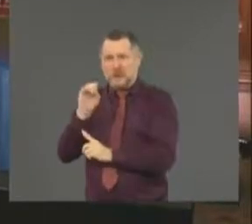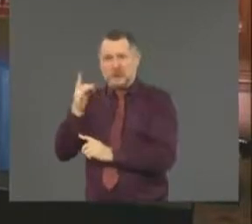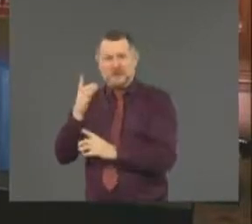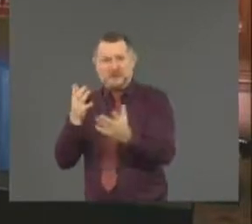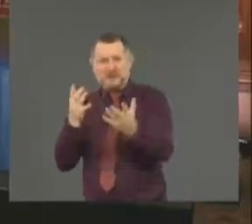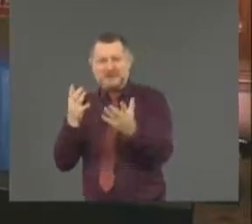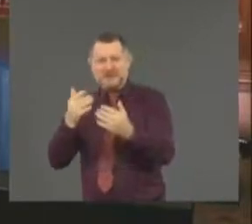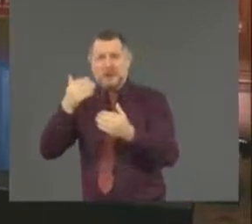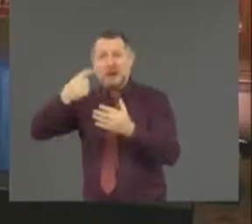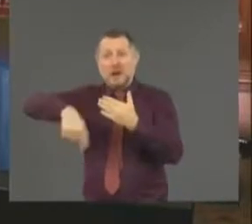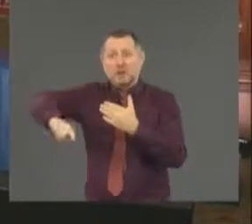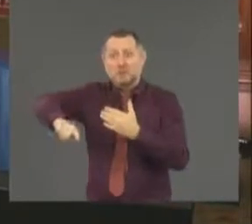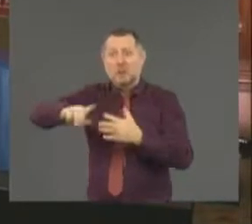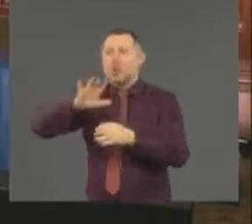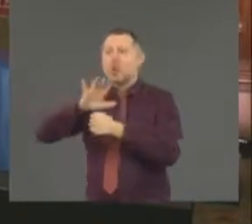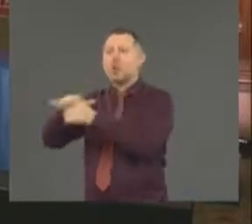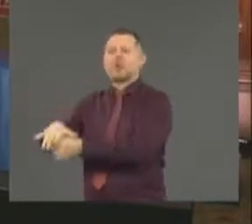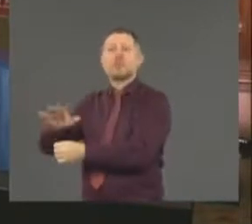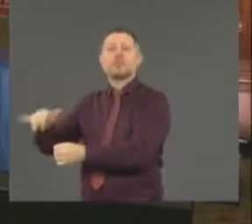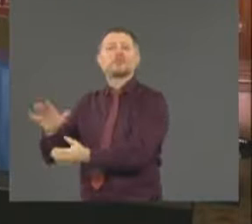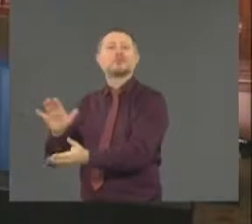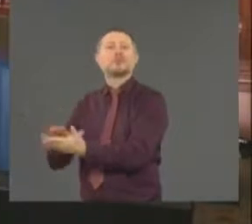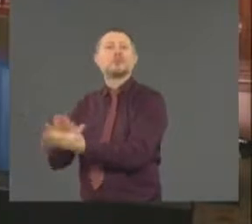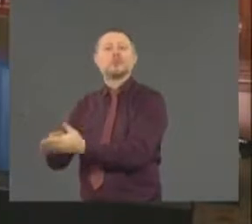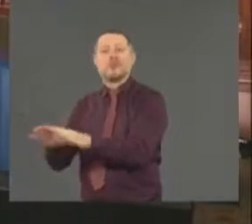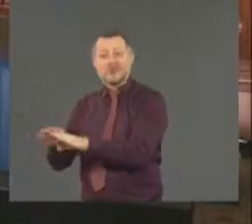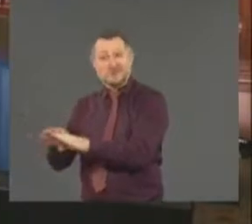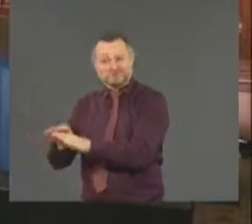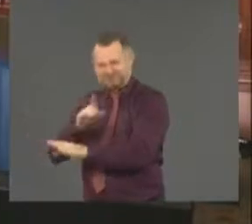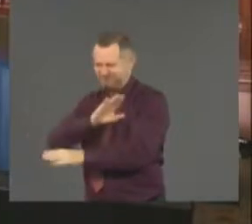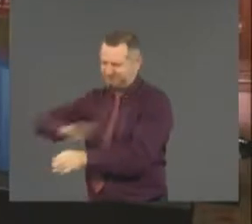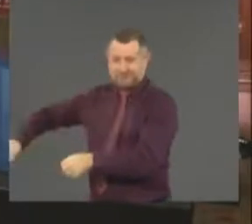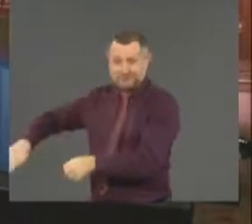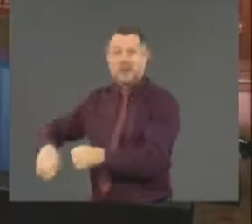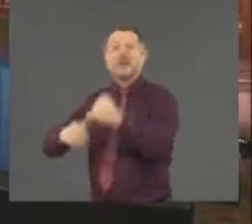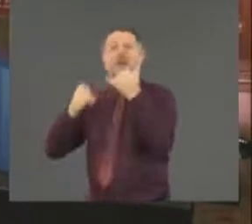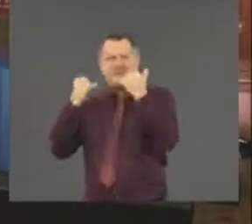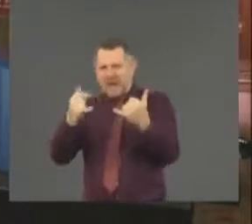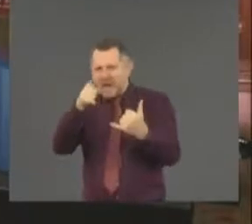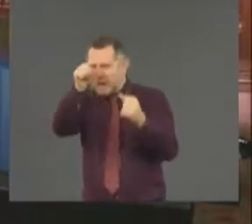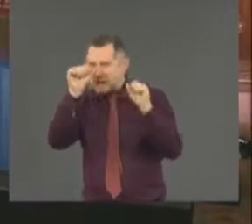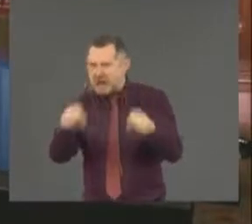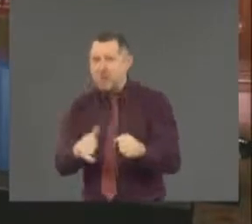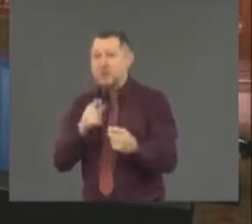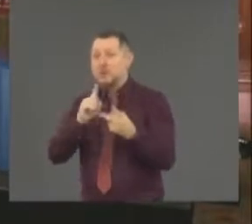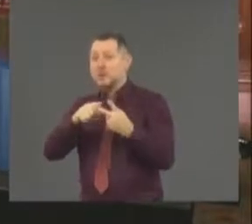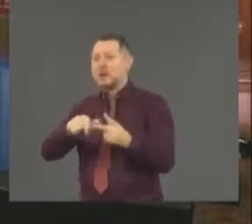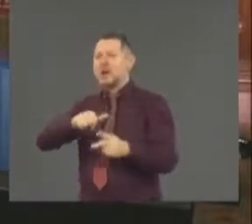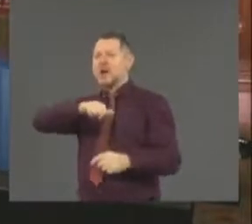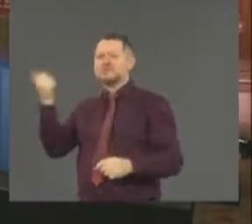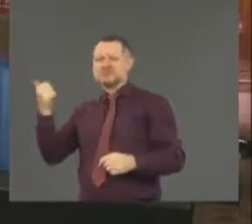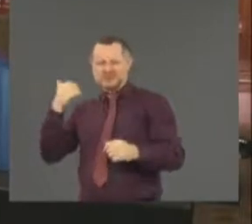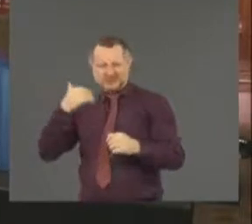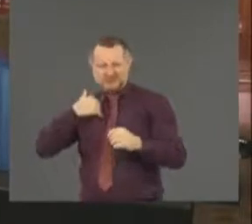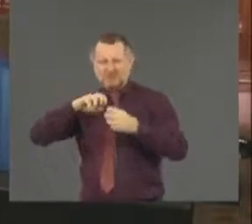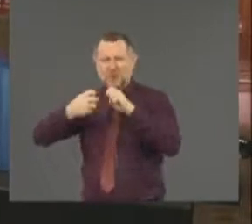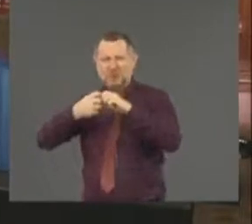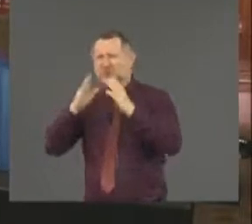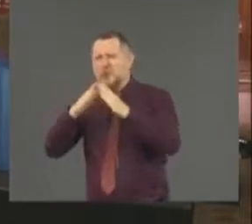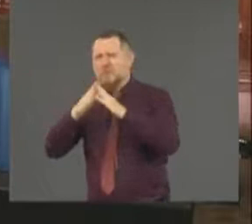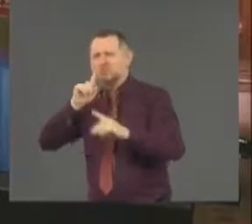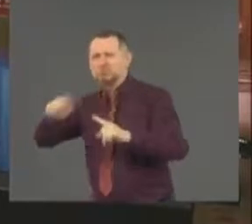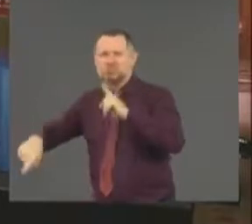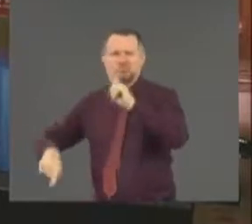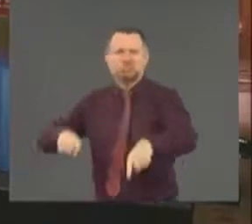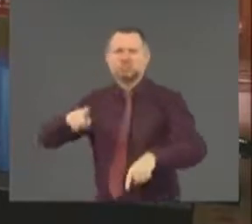of the schools and also several other orders that the city had announced in some semblance and then you issued an executive order. Why is this any different?